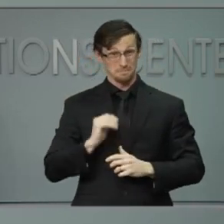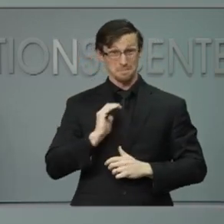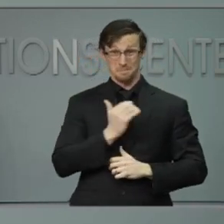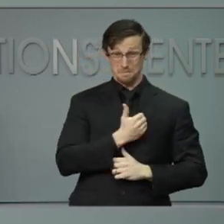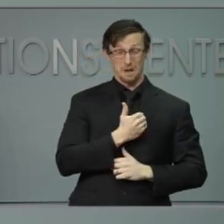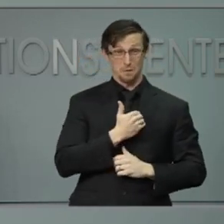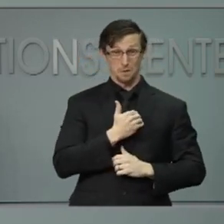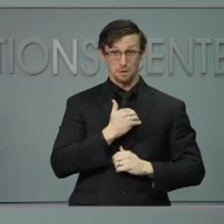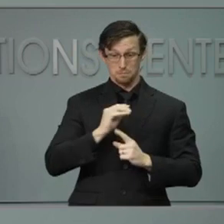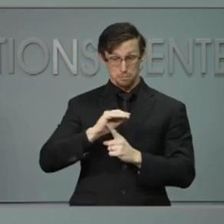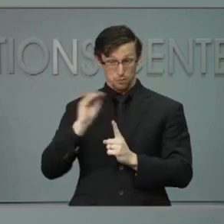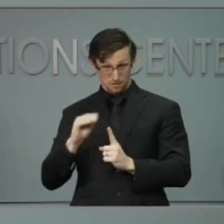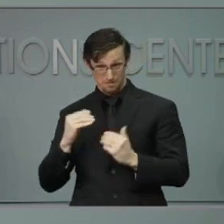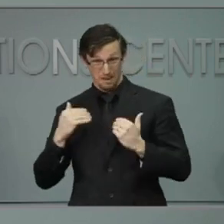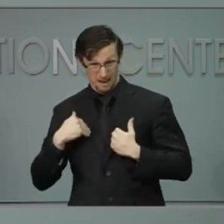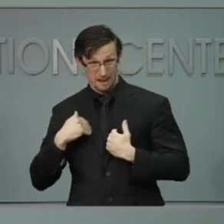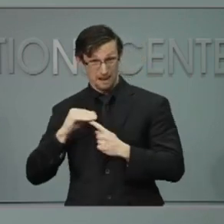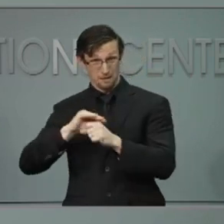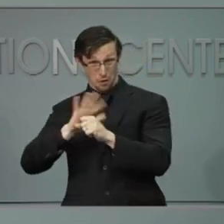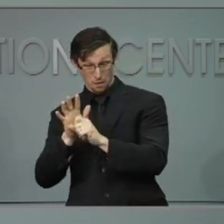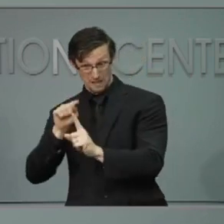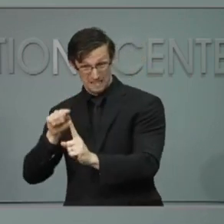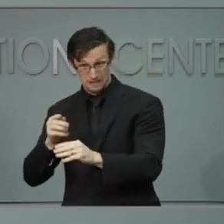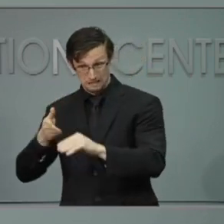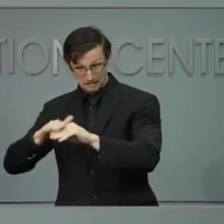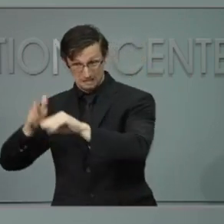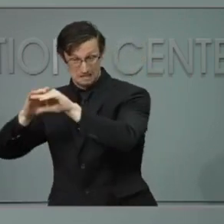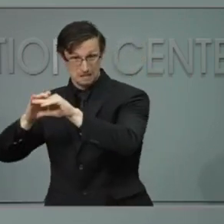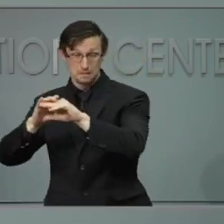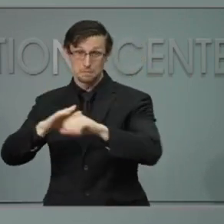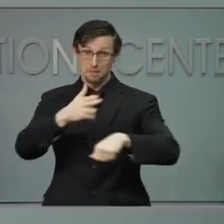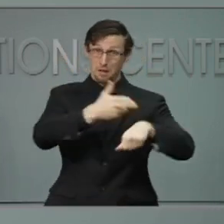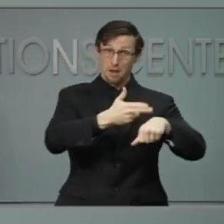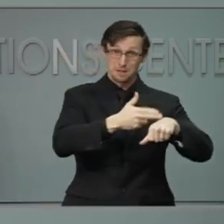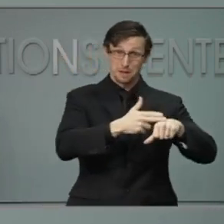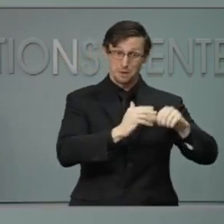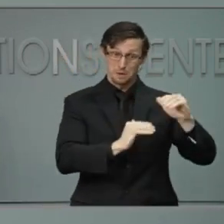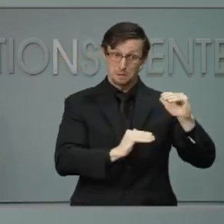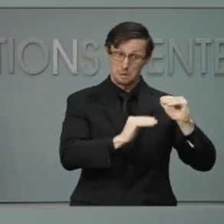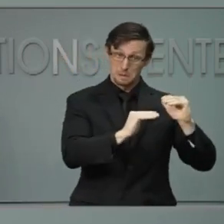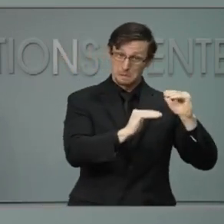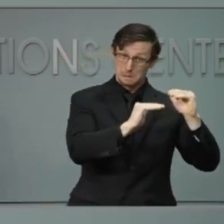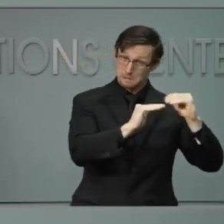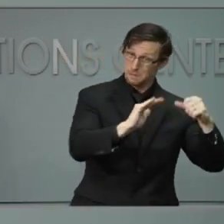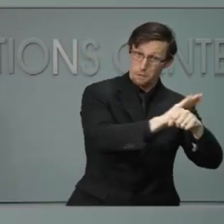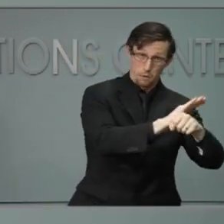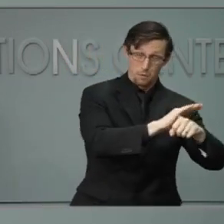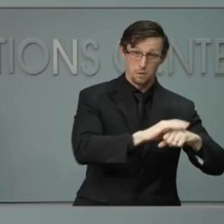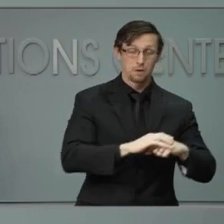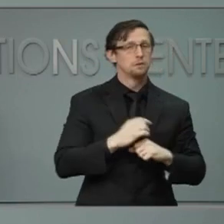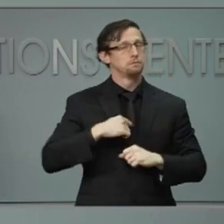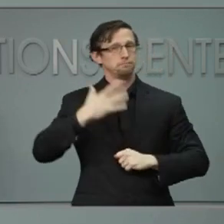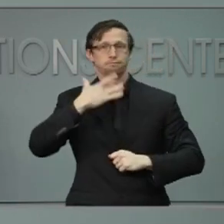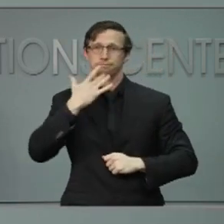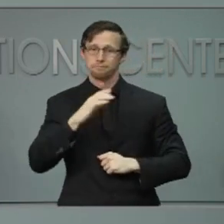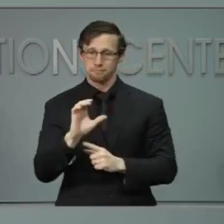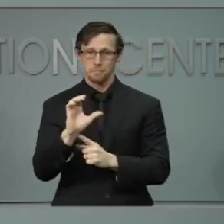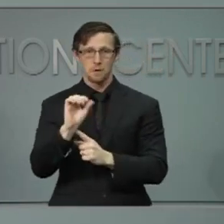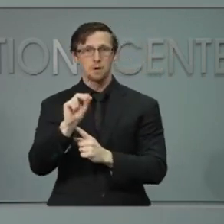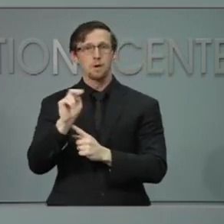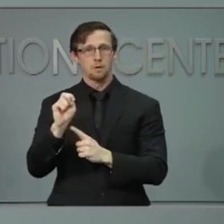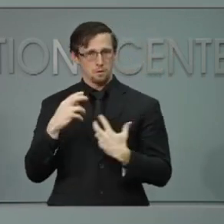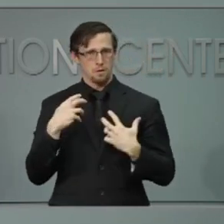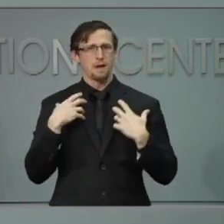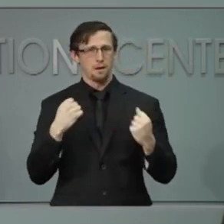rate is increasing, and our hospital beds are decreasing. We were fortunate that Cone Health brought online the